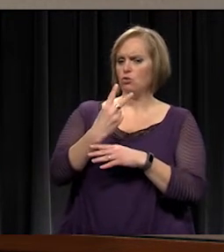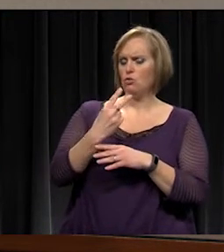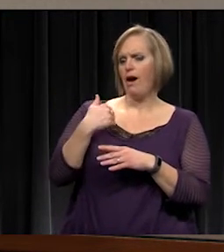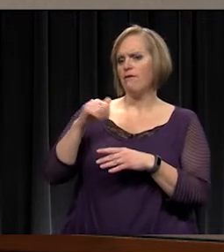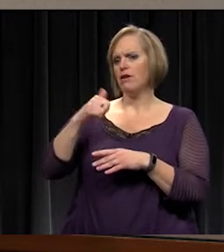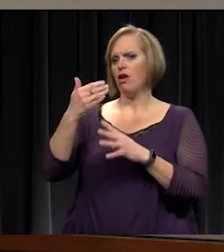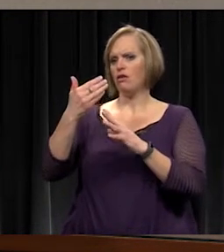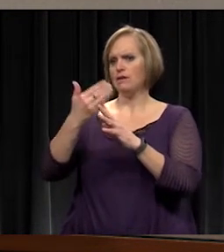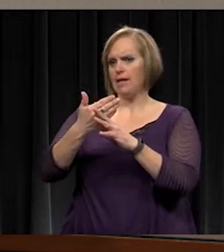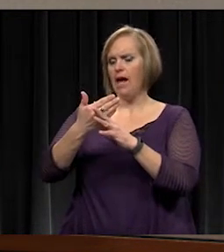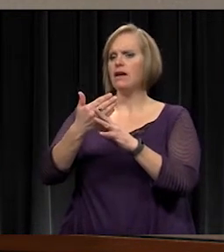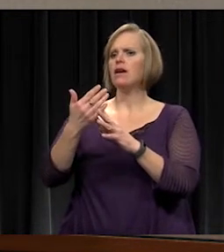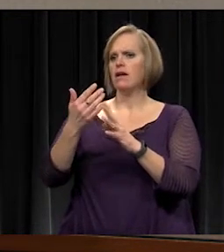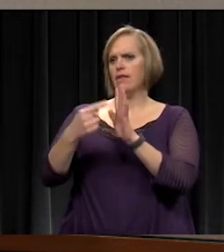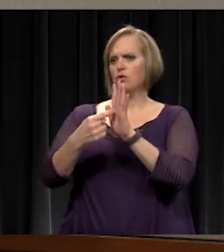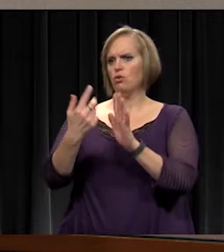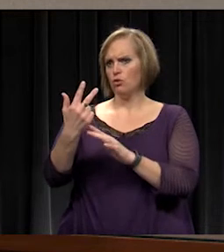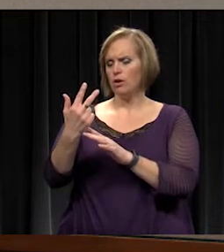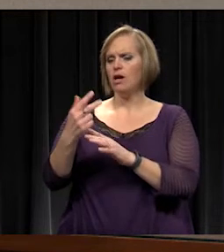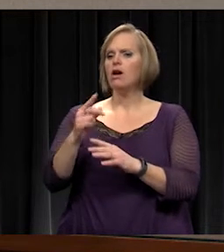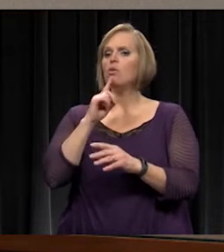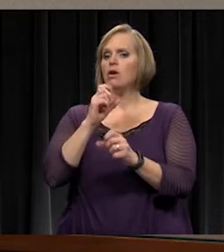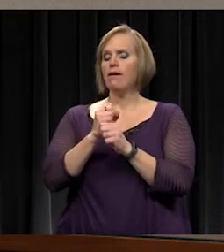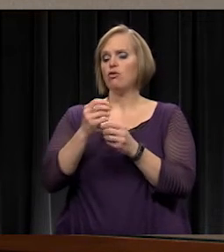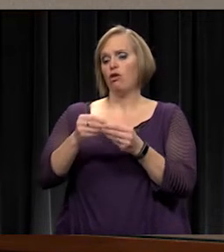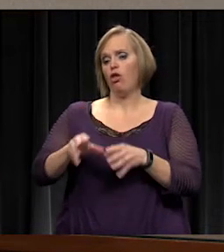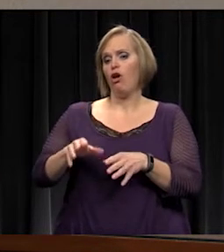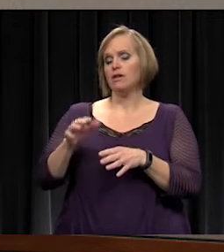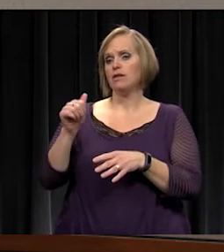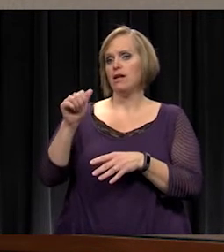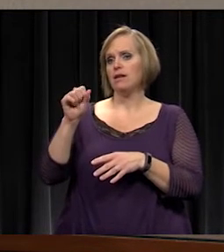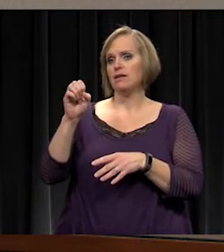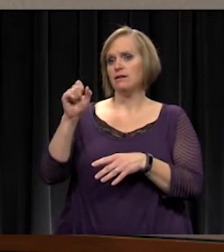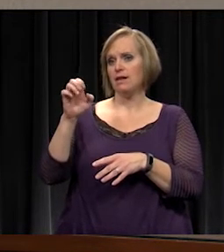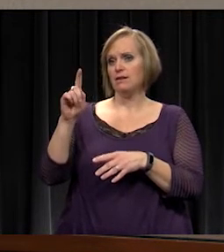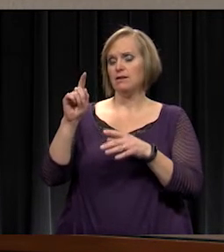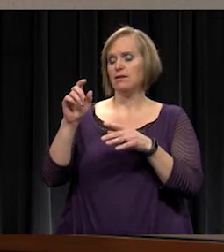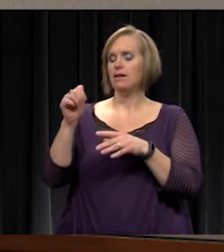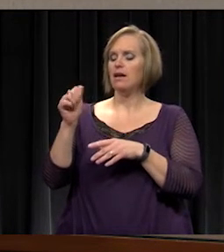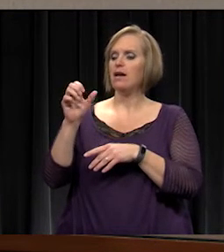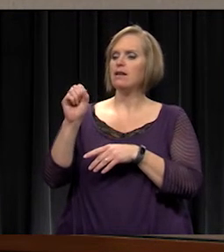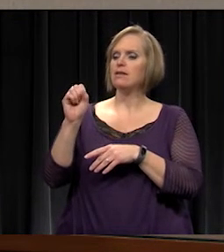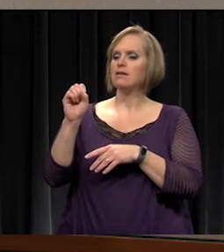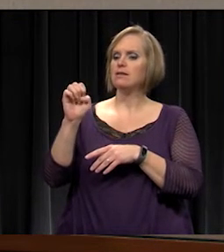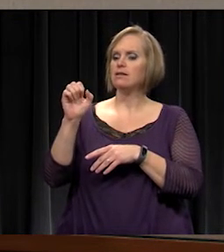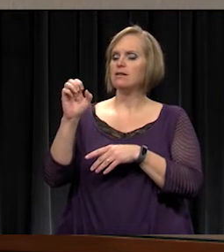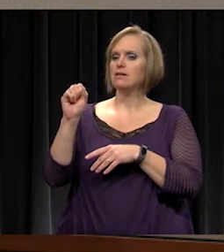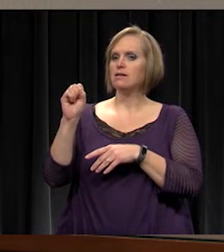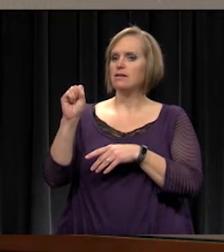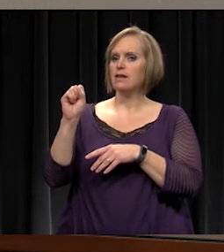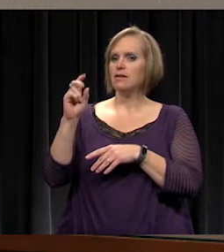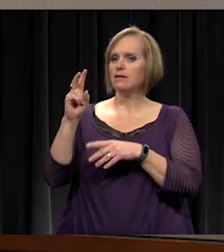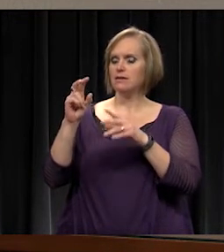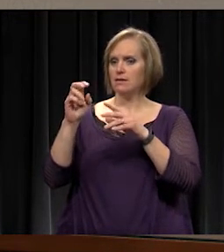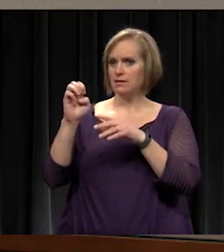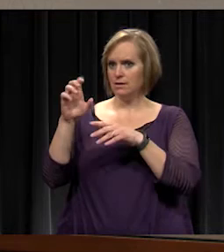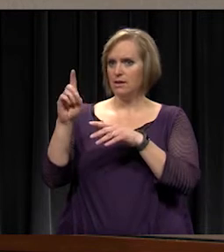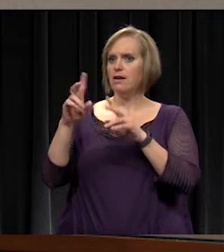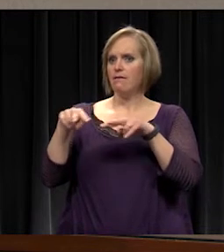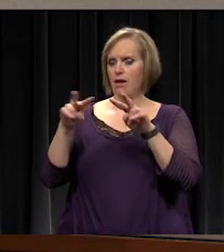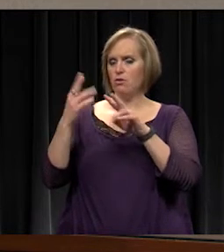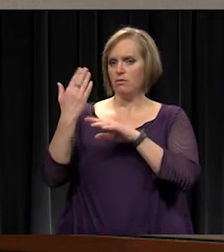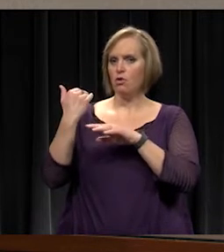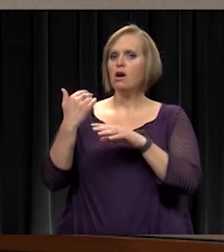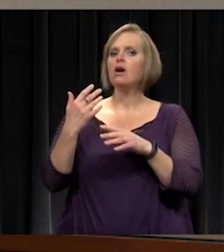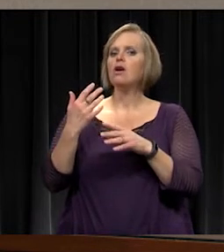hovered around. We've actually lost assessed valuation in the past, but we used to gain a lot more than that. That's the reason our curve's coming down